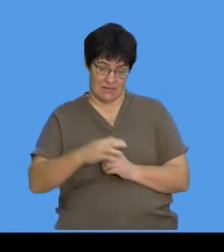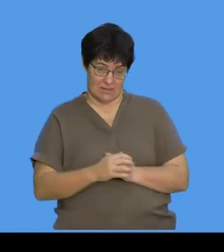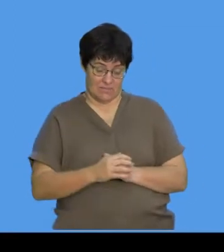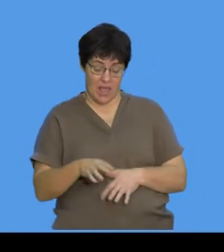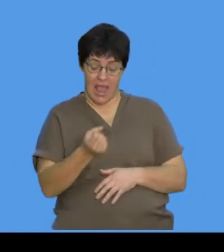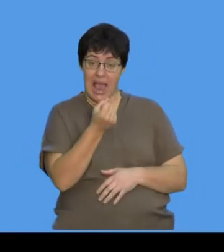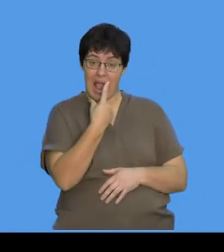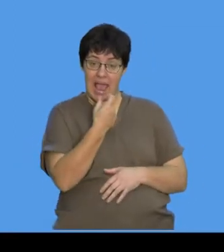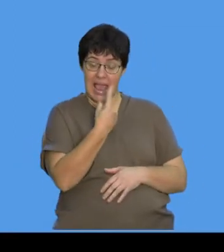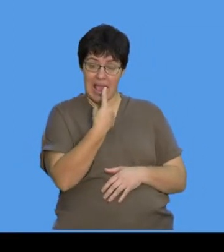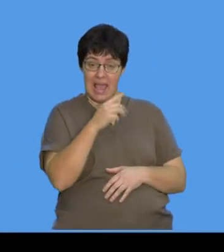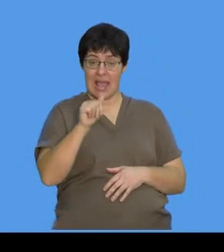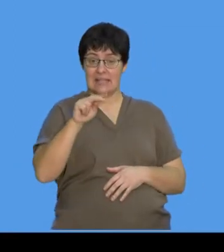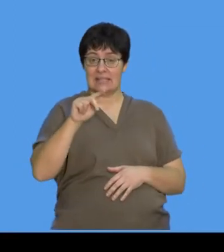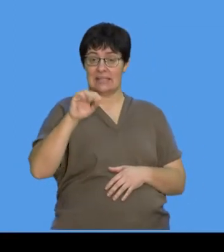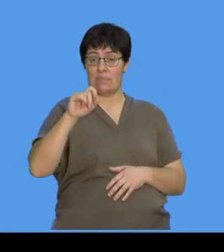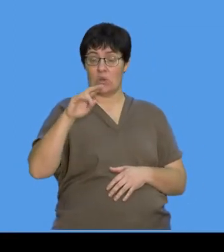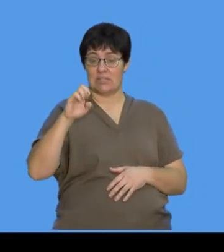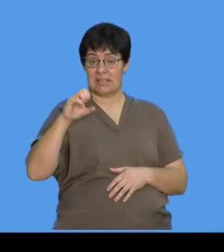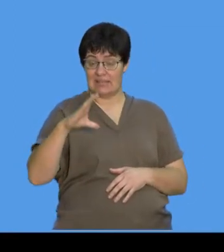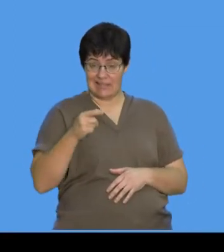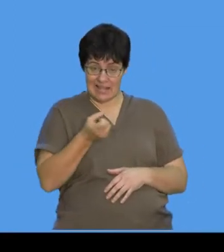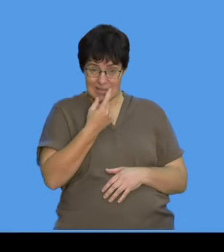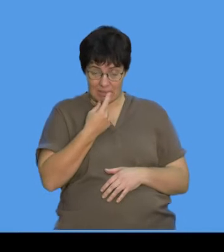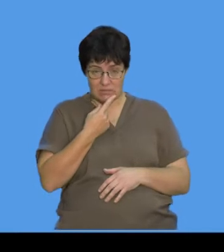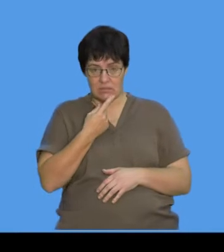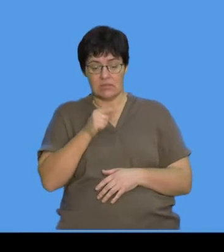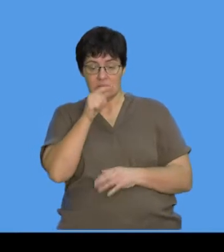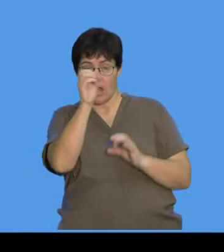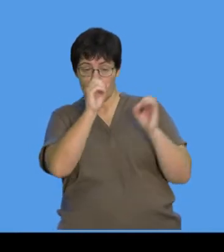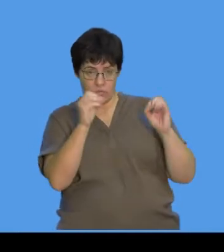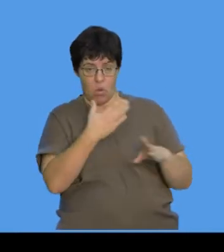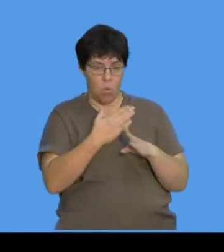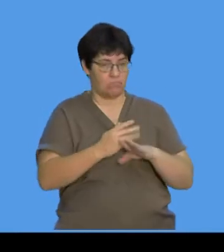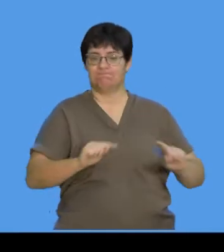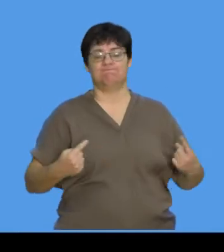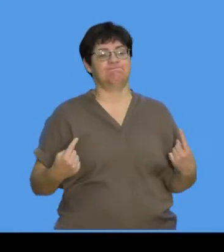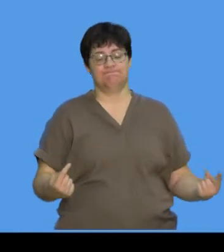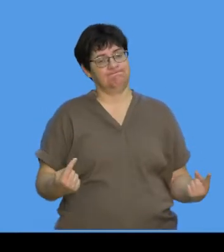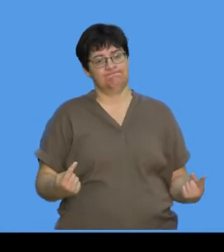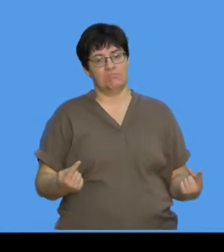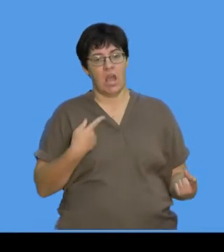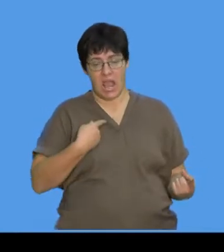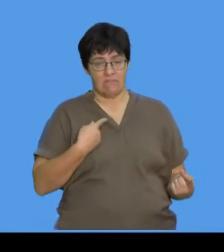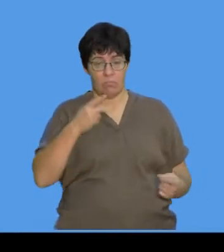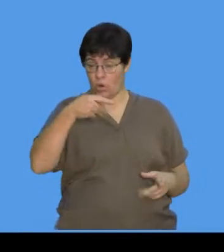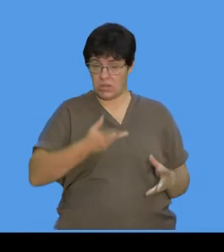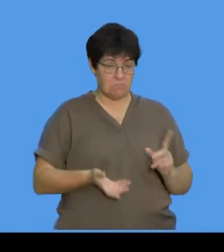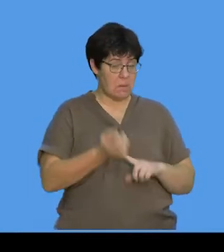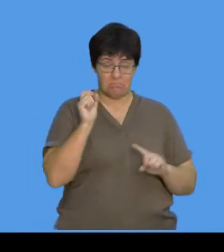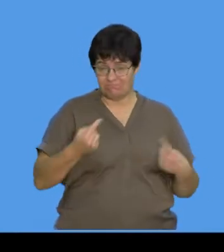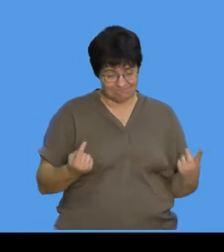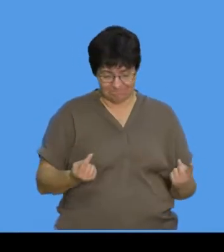have an antibiotic, the antibiotic stops these ribosomes from working. If it can't make a